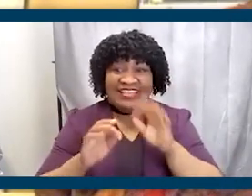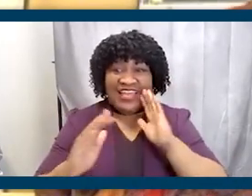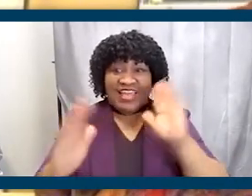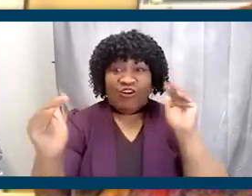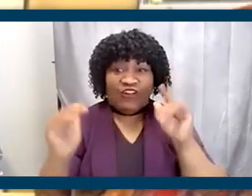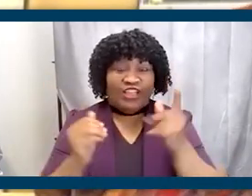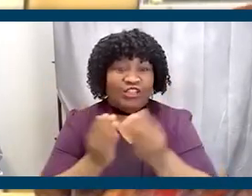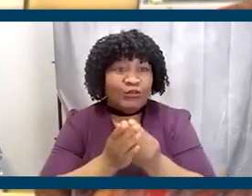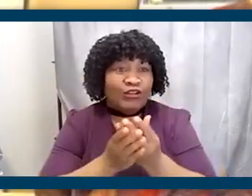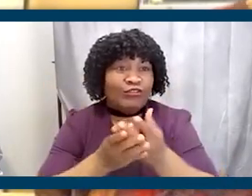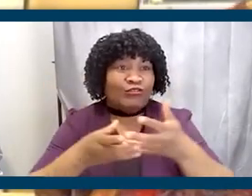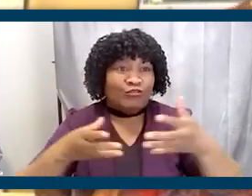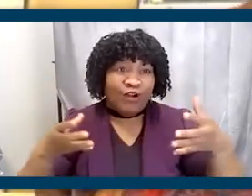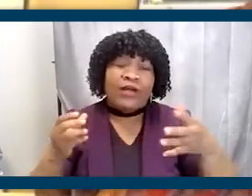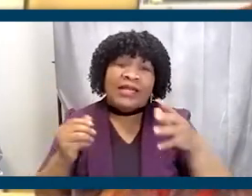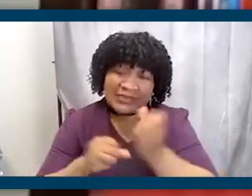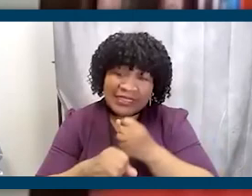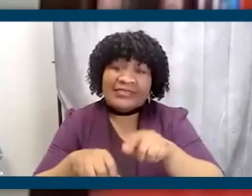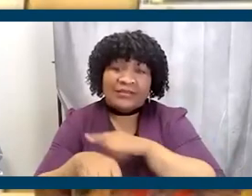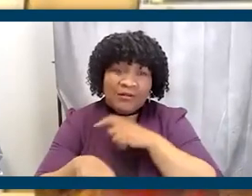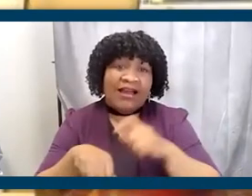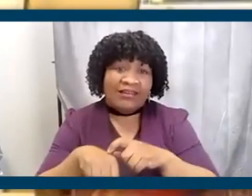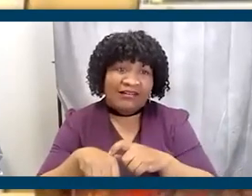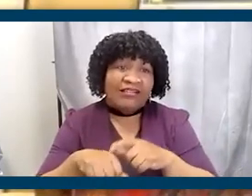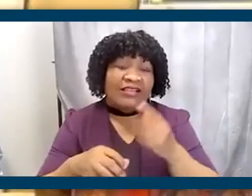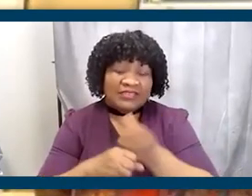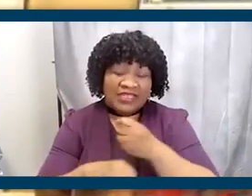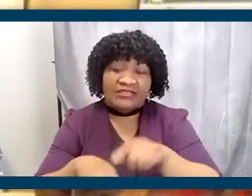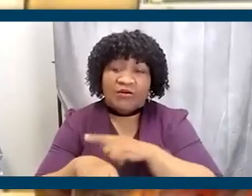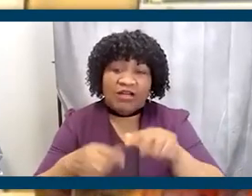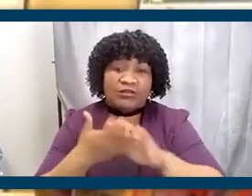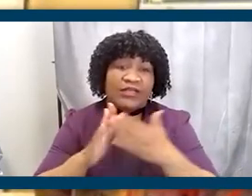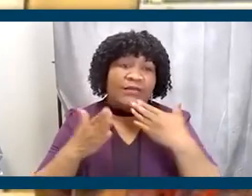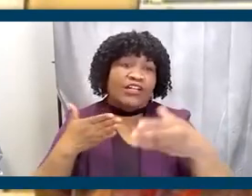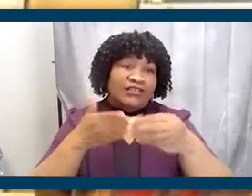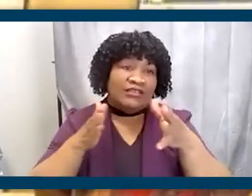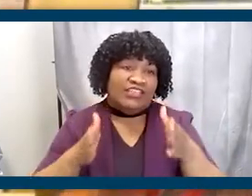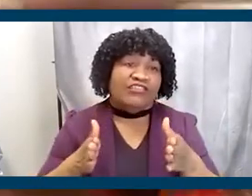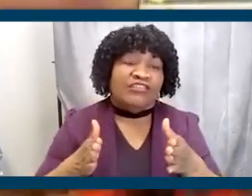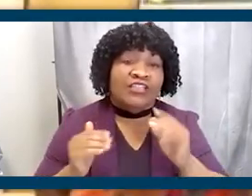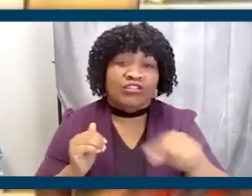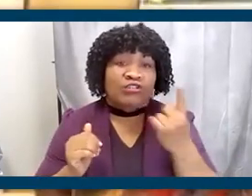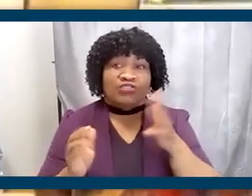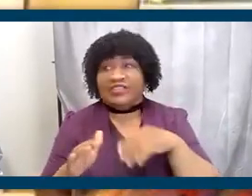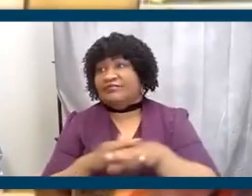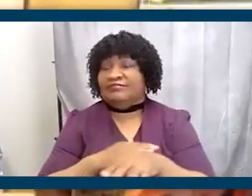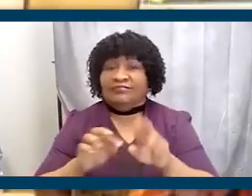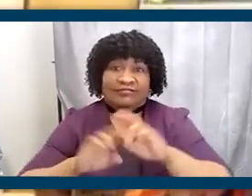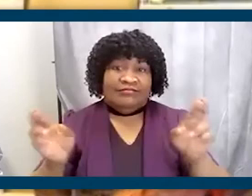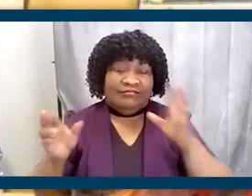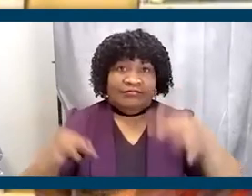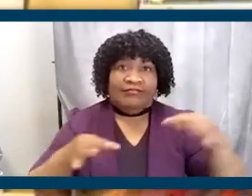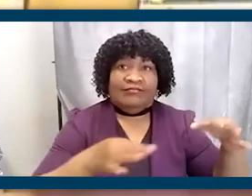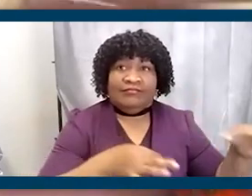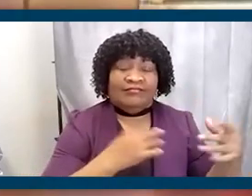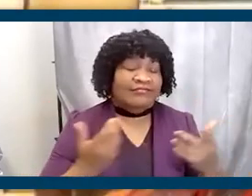grow in that way. And it takes a while. I want people to understand that it takes a while to become a leader, that you don't just step out there and start making decisions